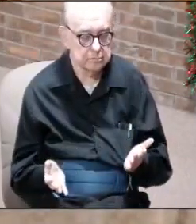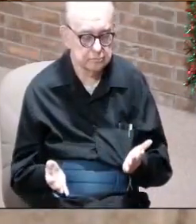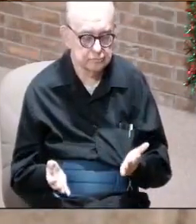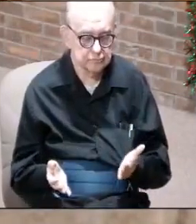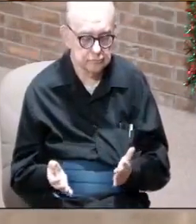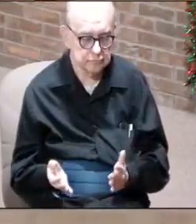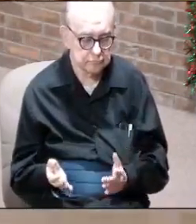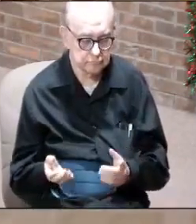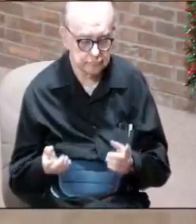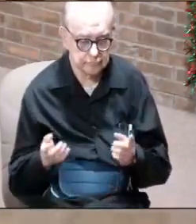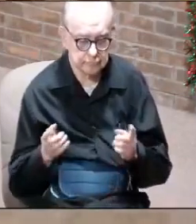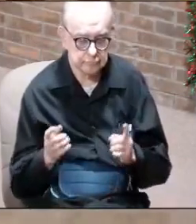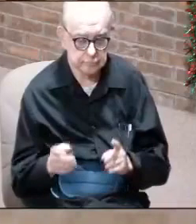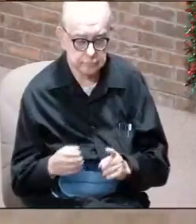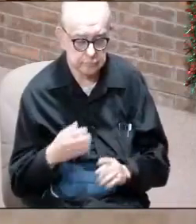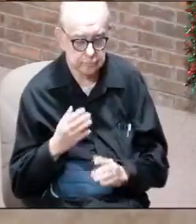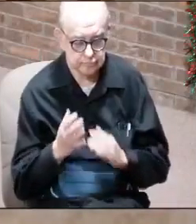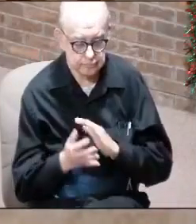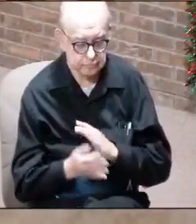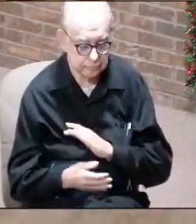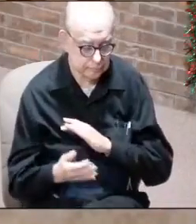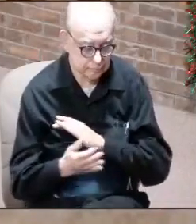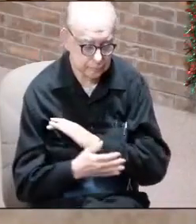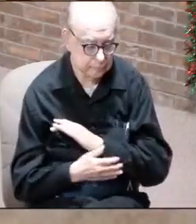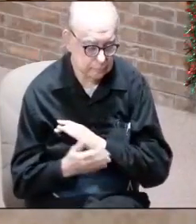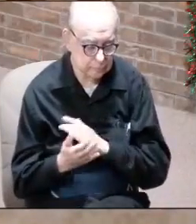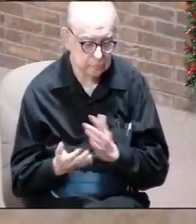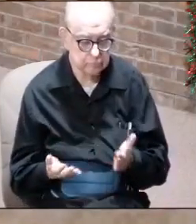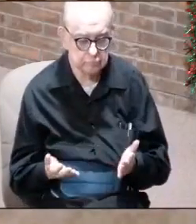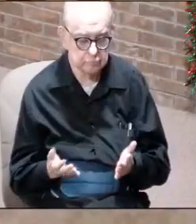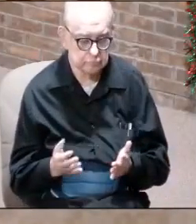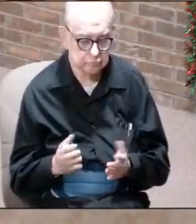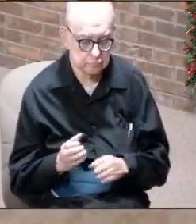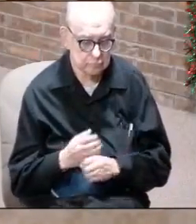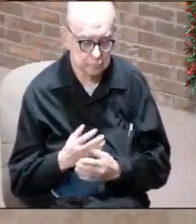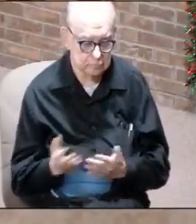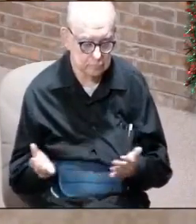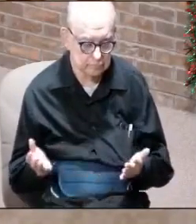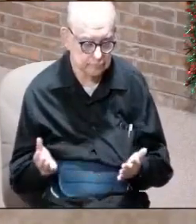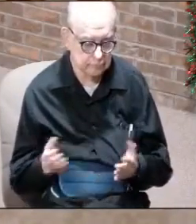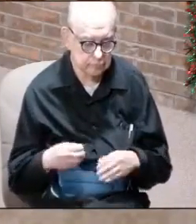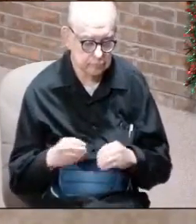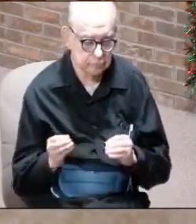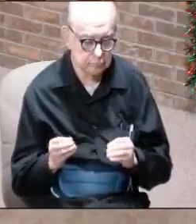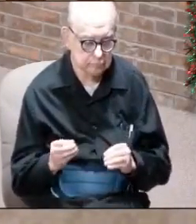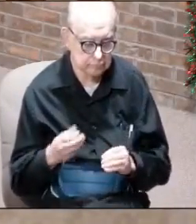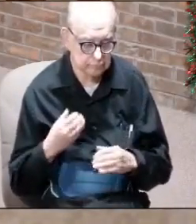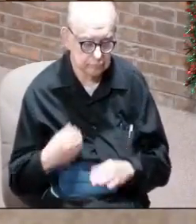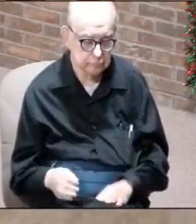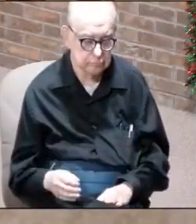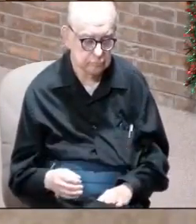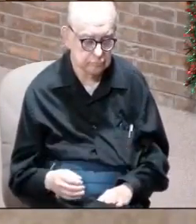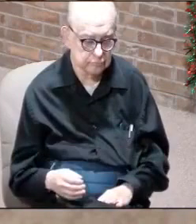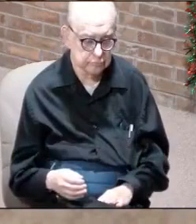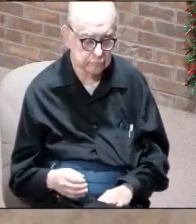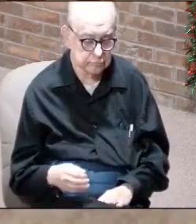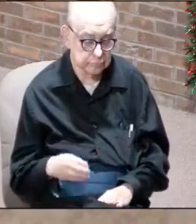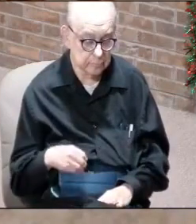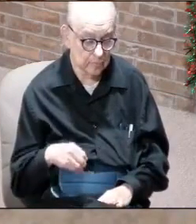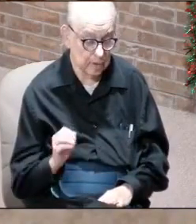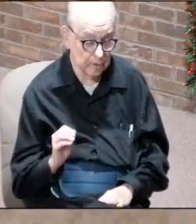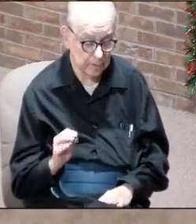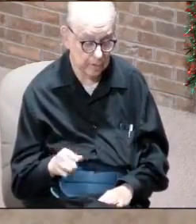So when, in America, when you, you produce something and you sell it to China, you have to sell them your secrets